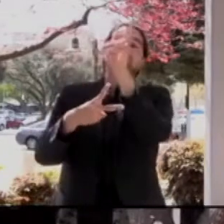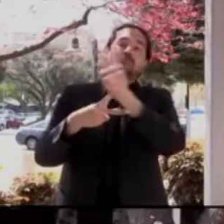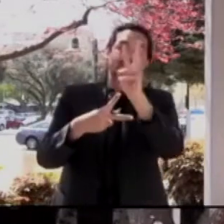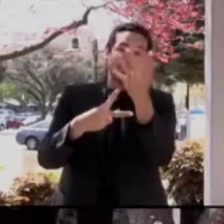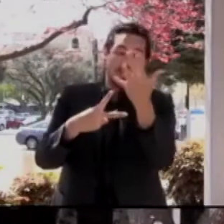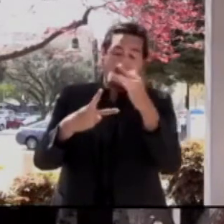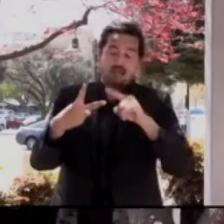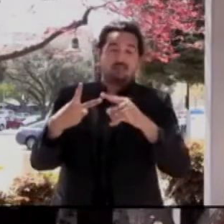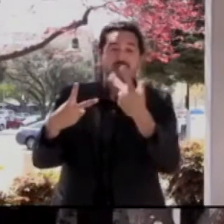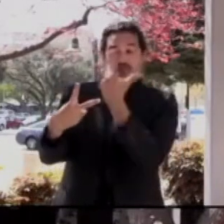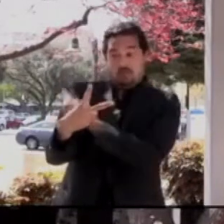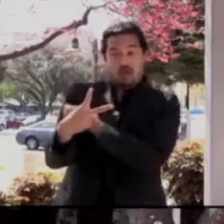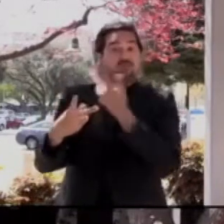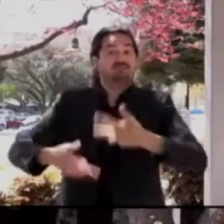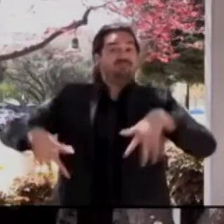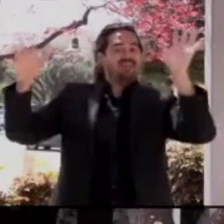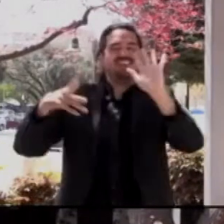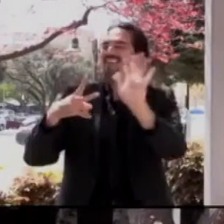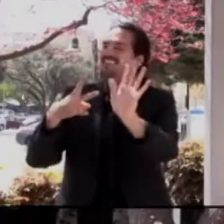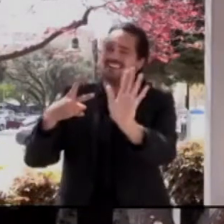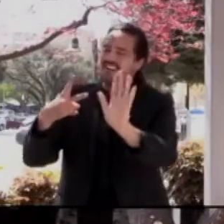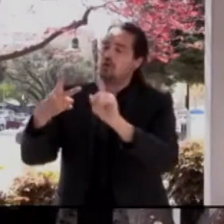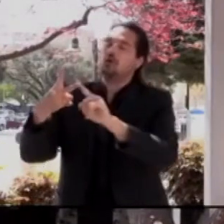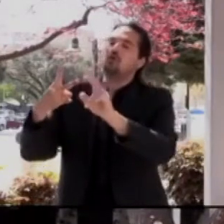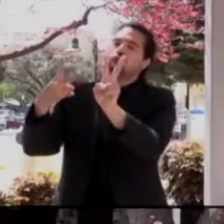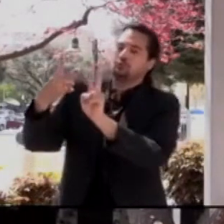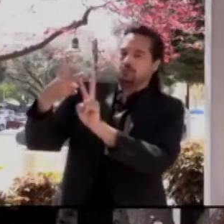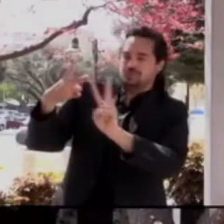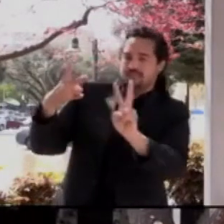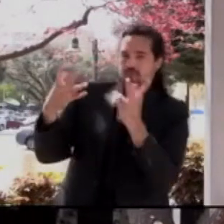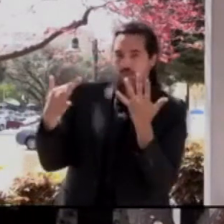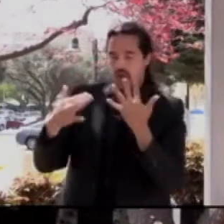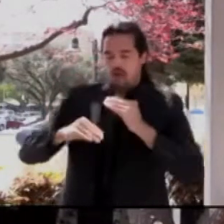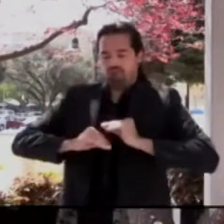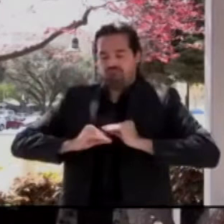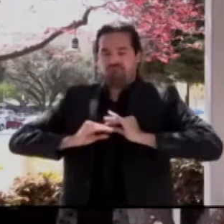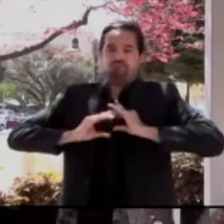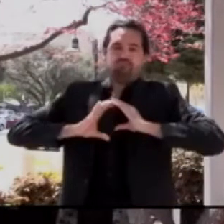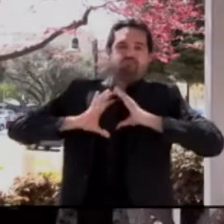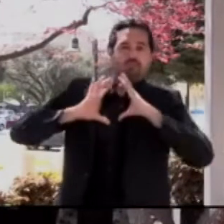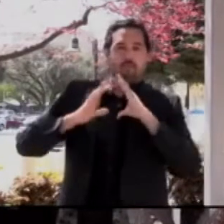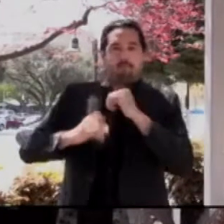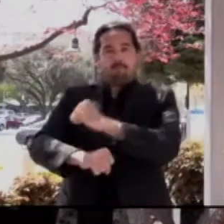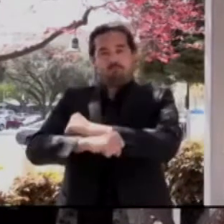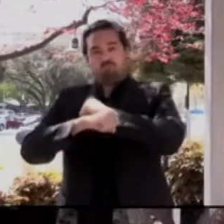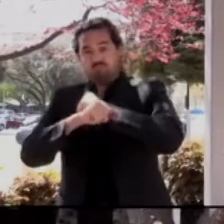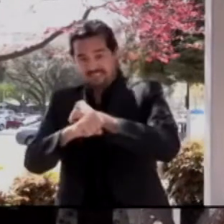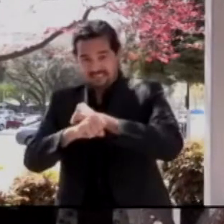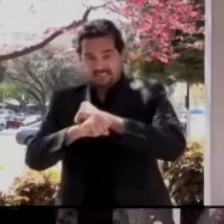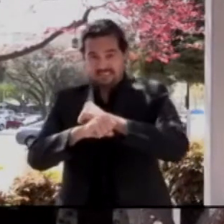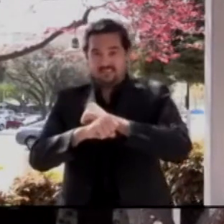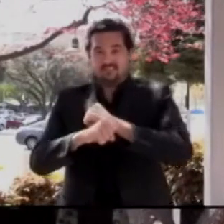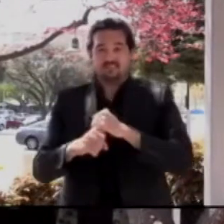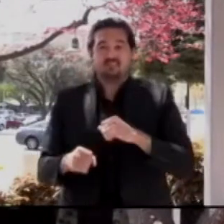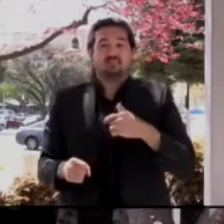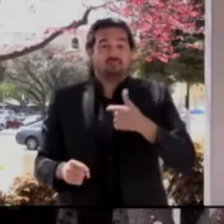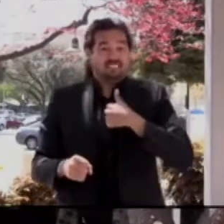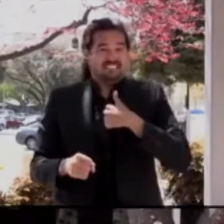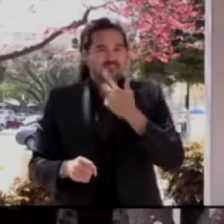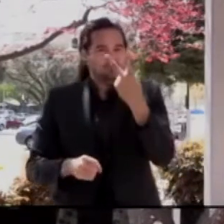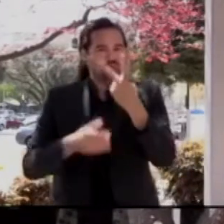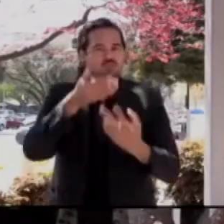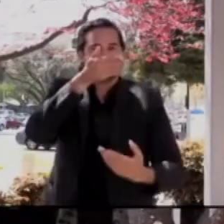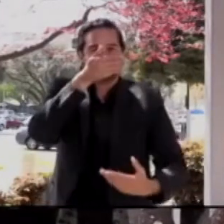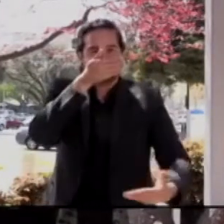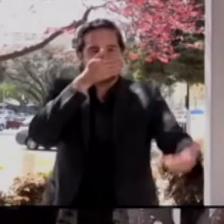still got to wear your mask. And as you can see, I'm wearing two masks. So we've got to do a social distancing, washing your hands, all those important things.